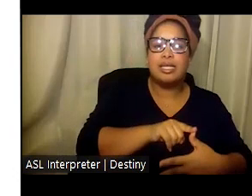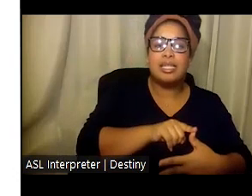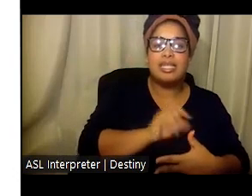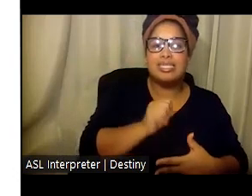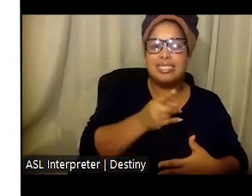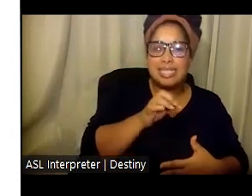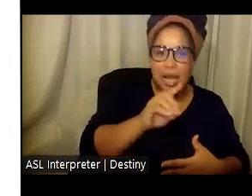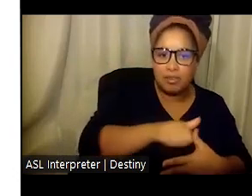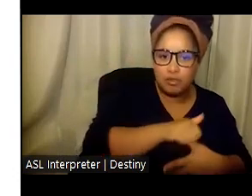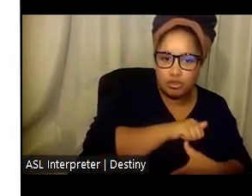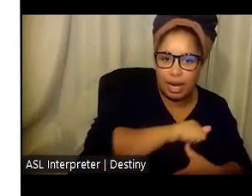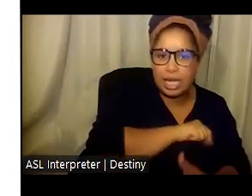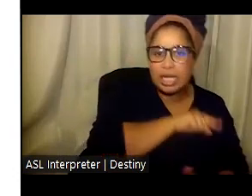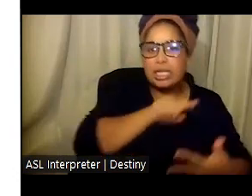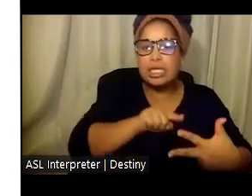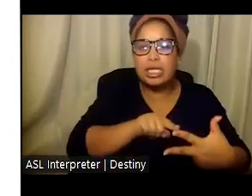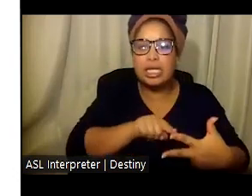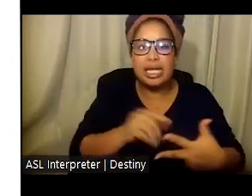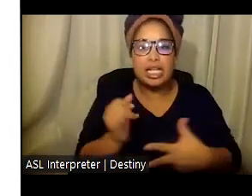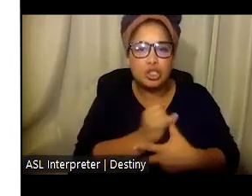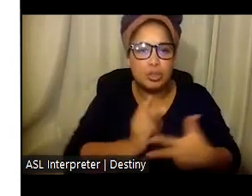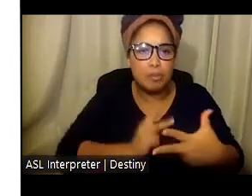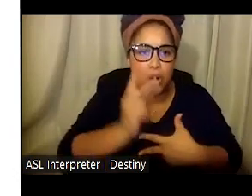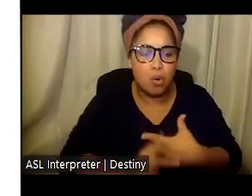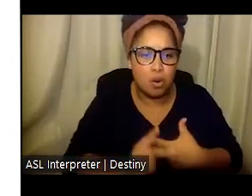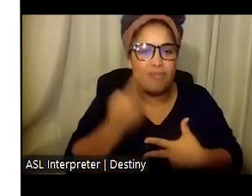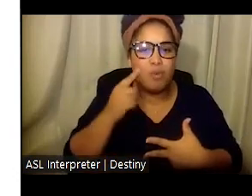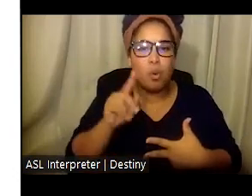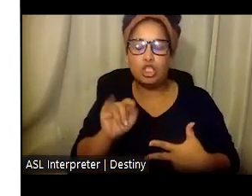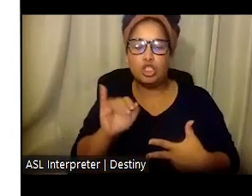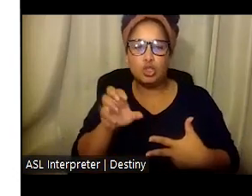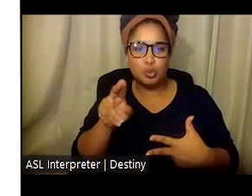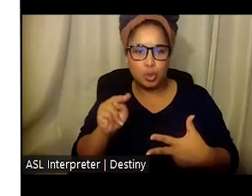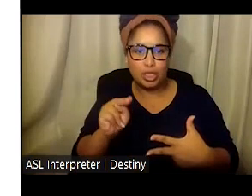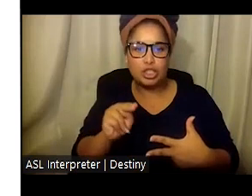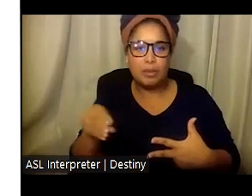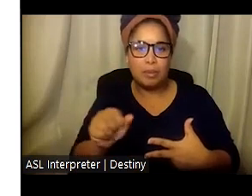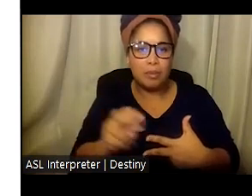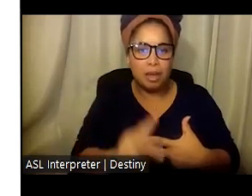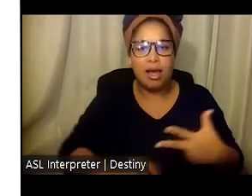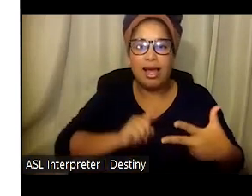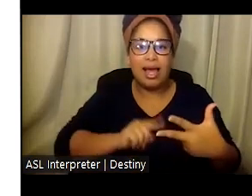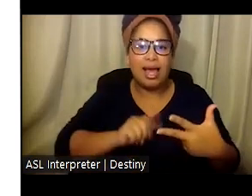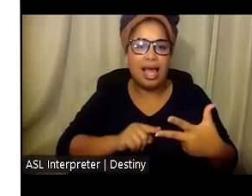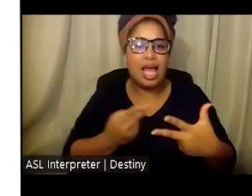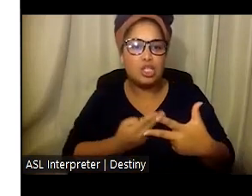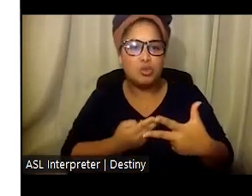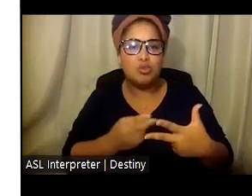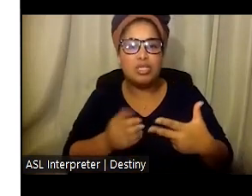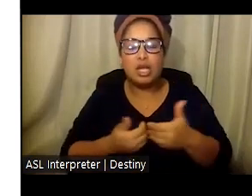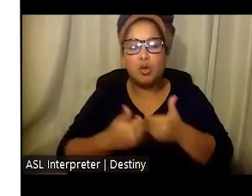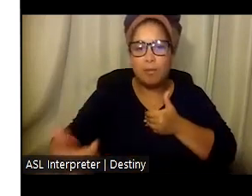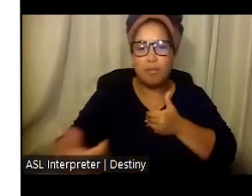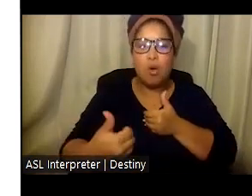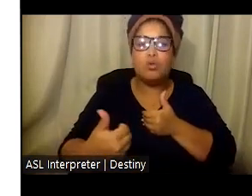program, tuition reimbursement for regional center employees, and the pilot for remote supports using technology solutions.